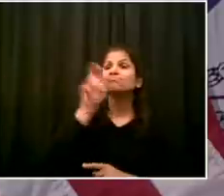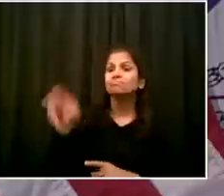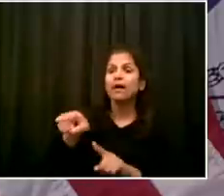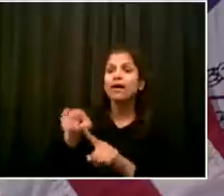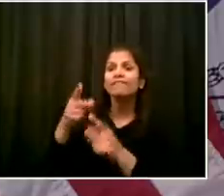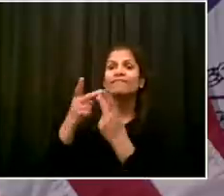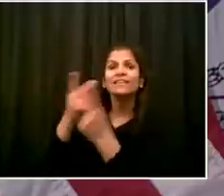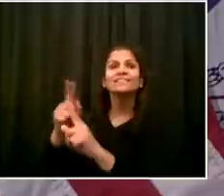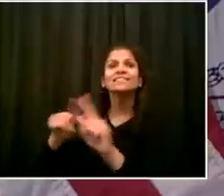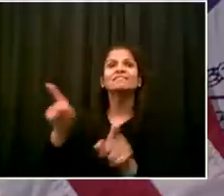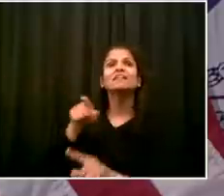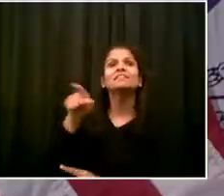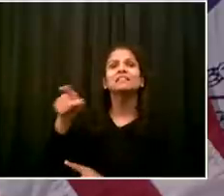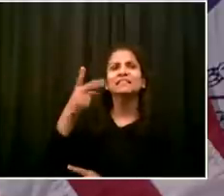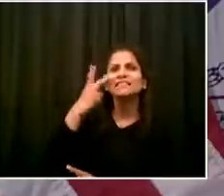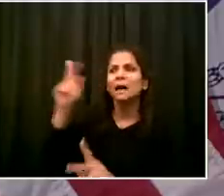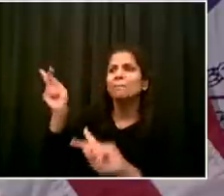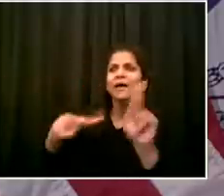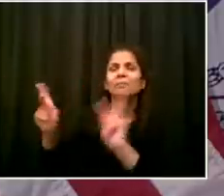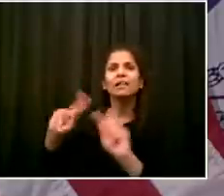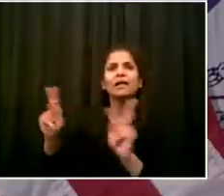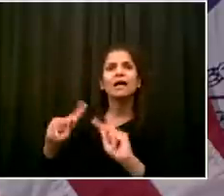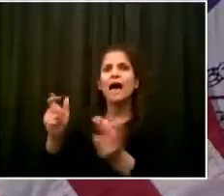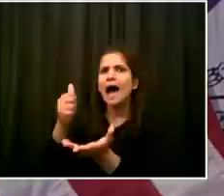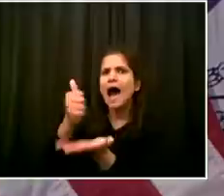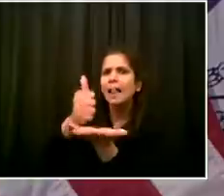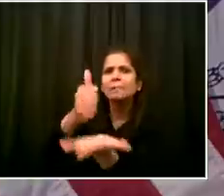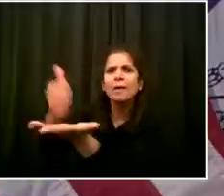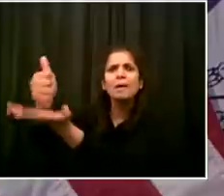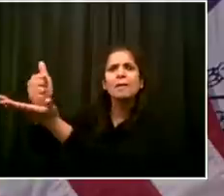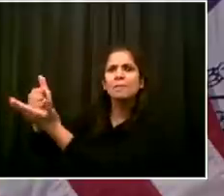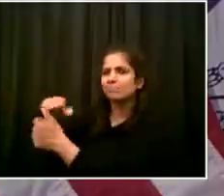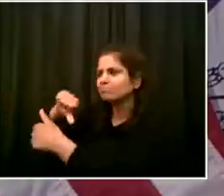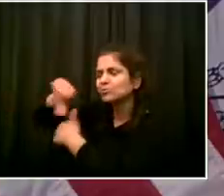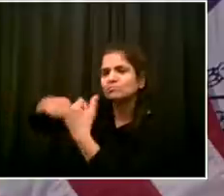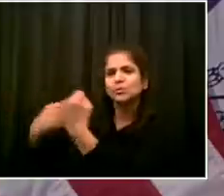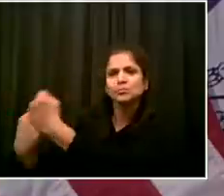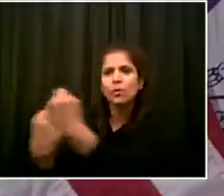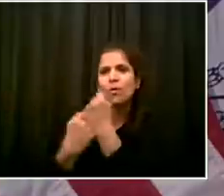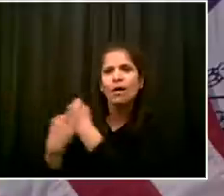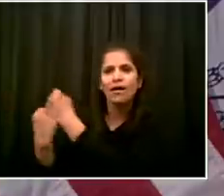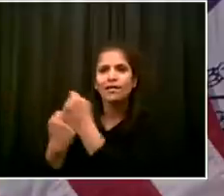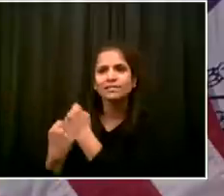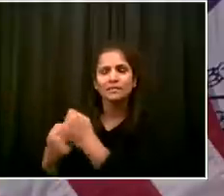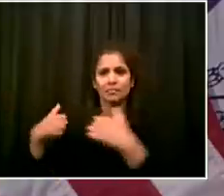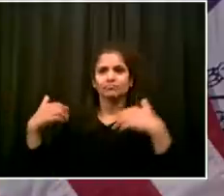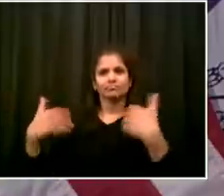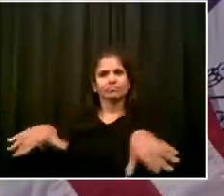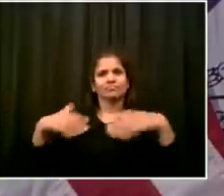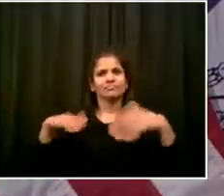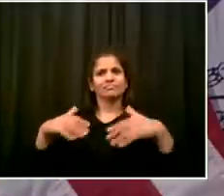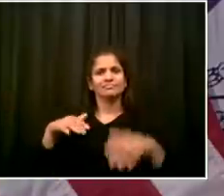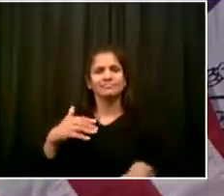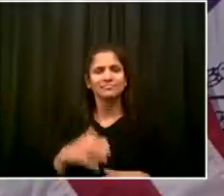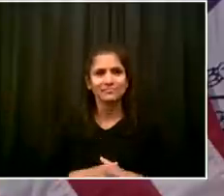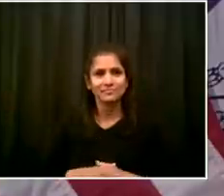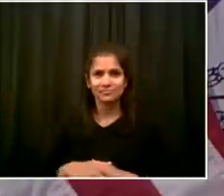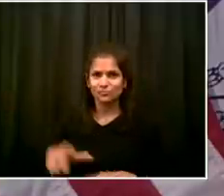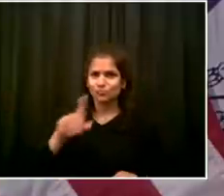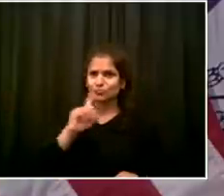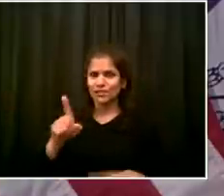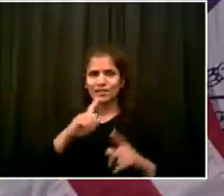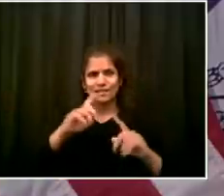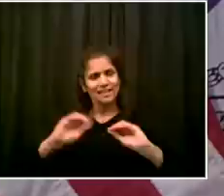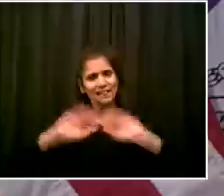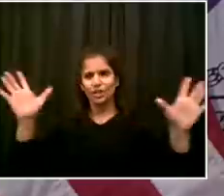you the sense of we are our brother and sister's keeper. It's clear in soup kitchens and food pantries